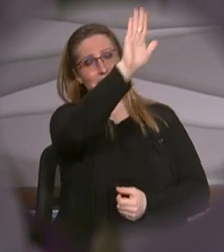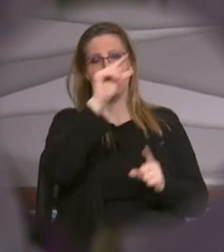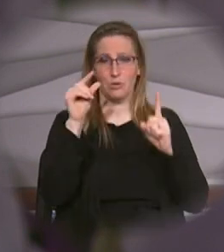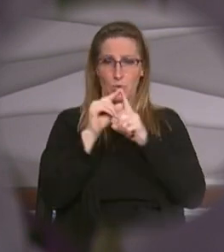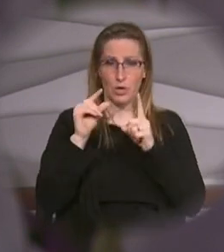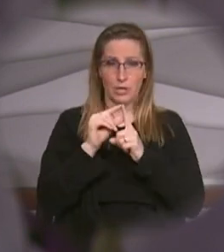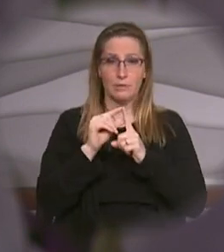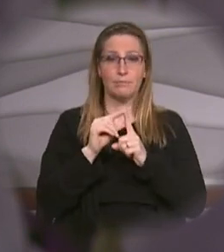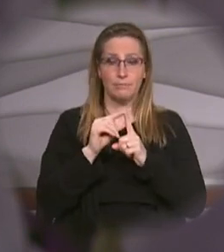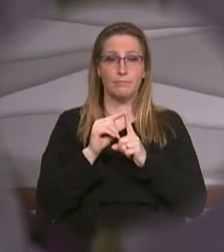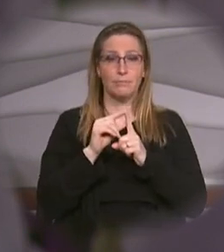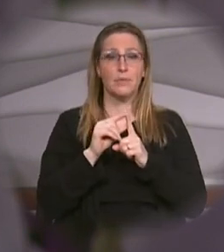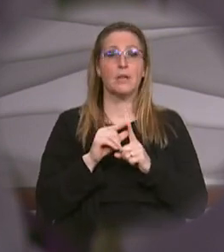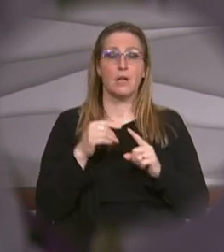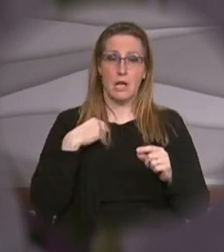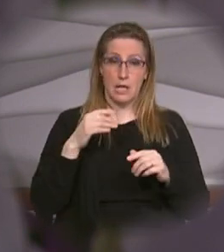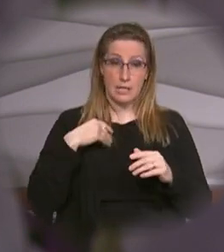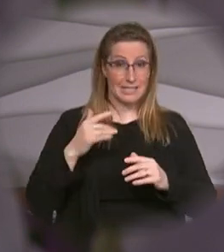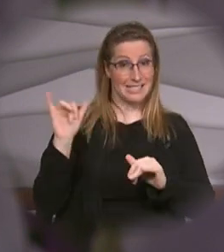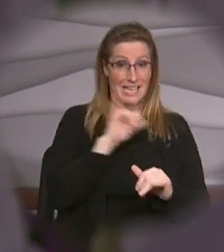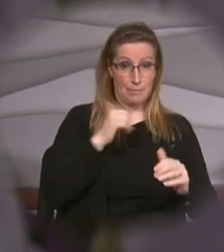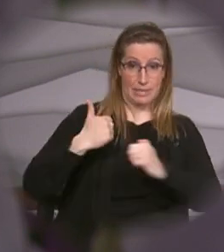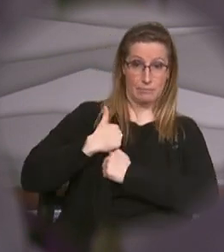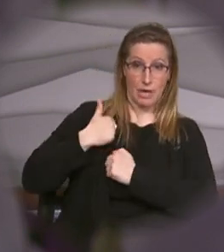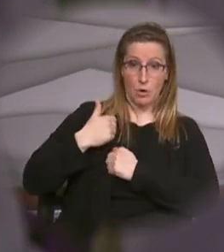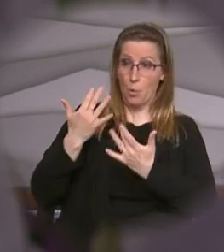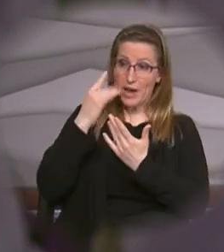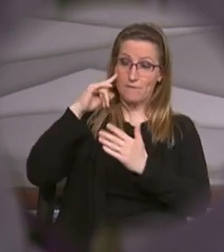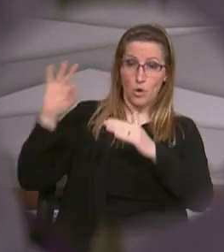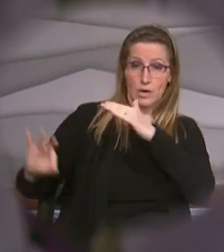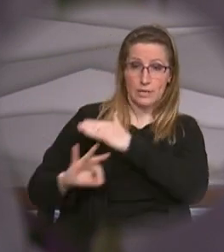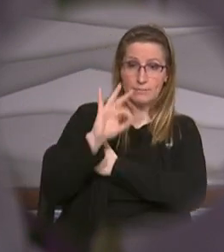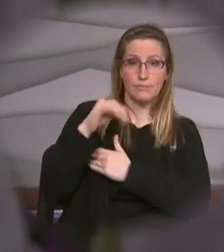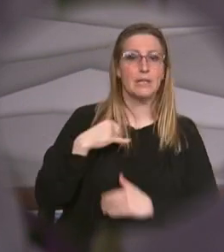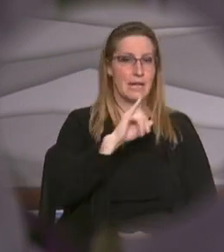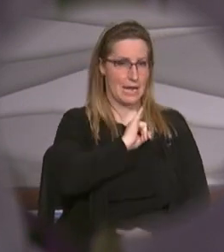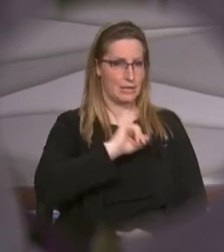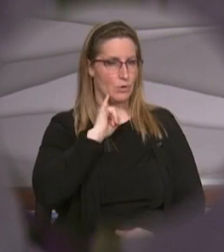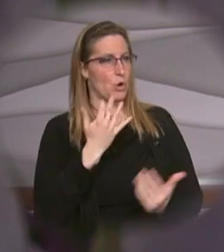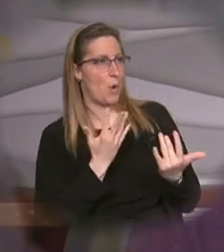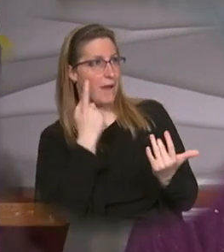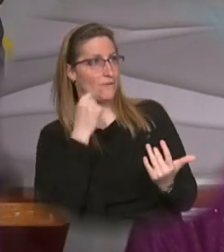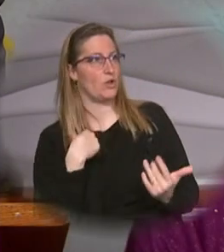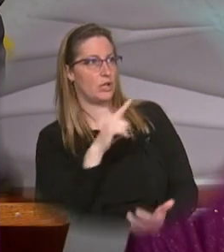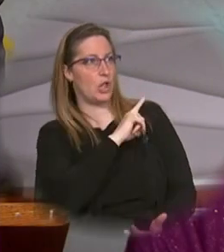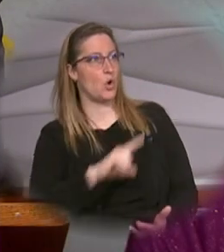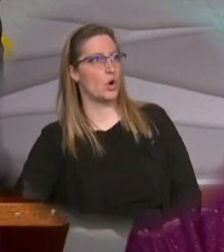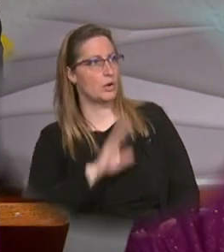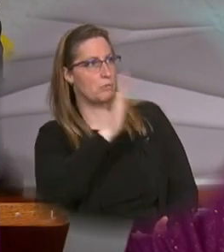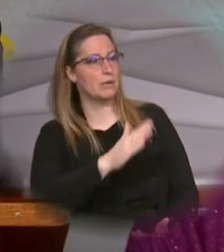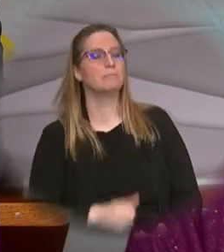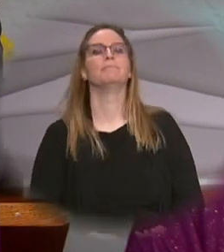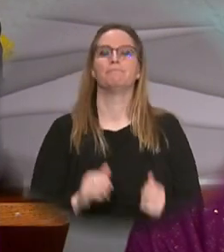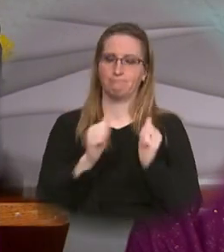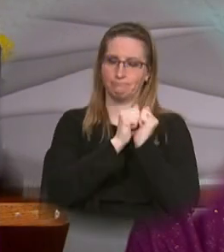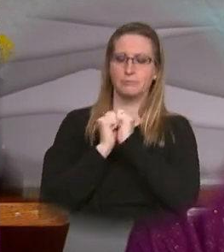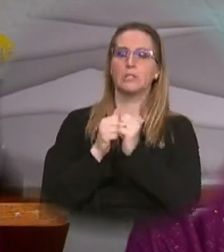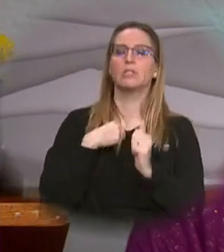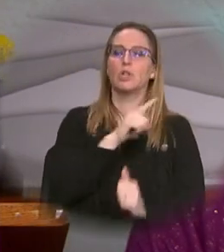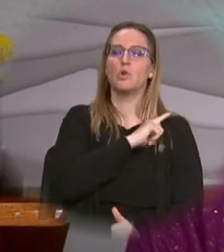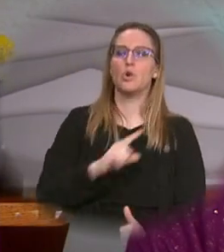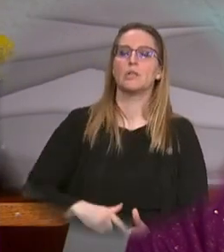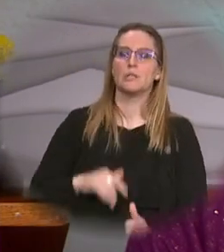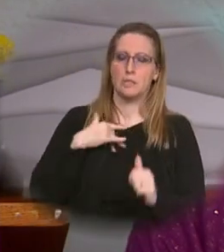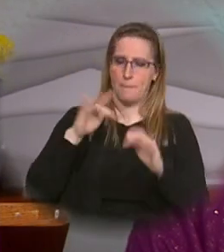more than sentinels wait for the dawn let Israel wait for the Lord with the Lord there is